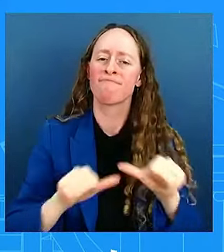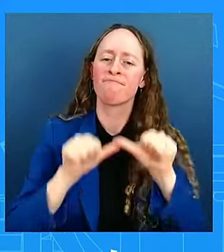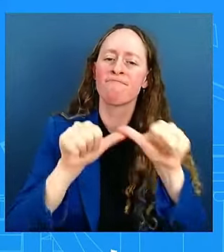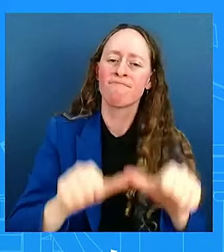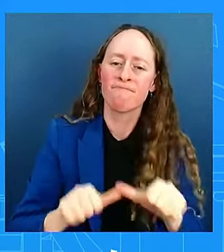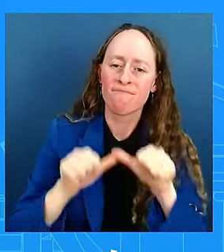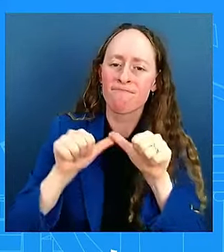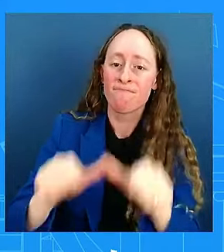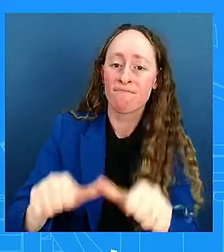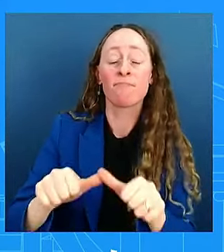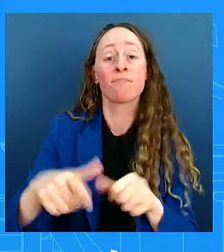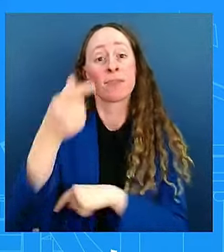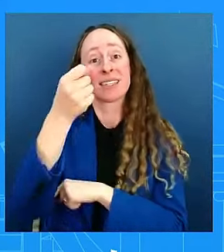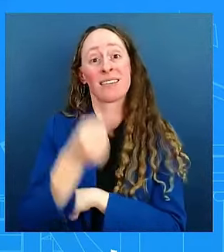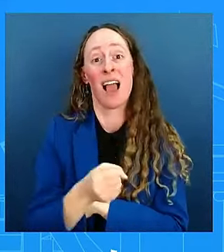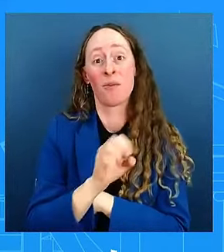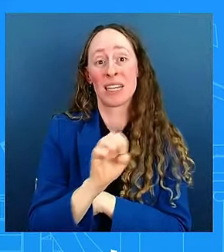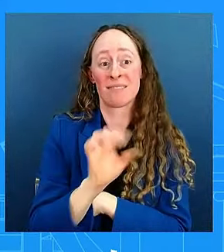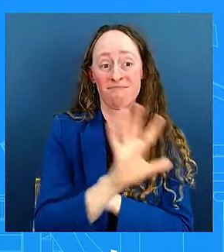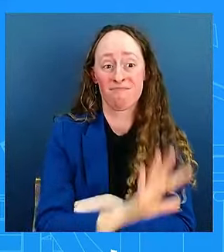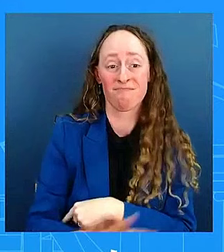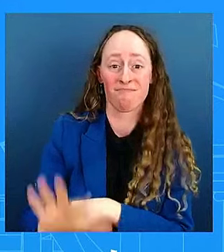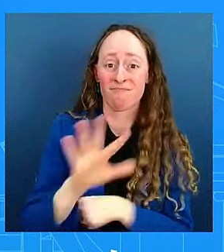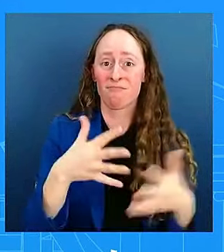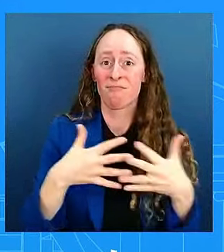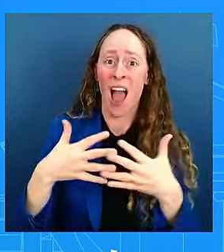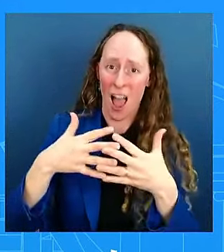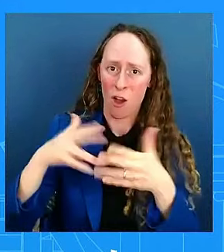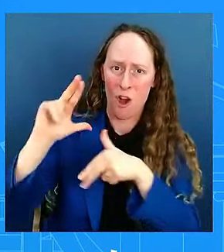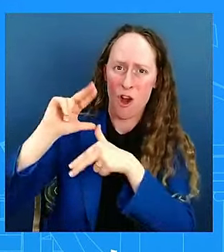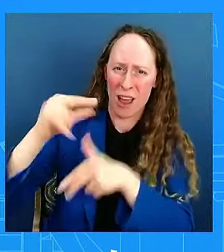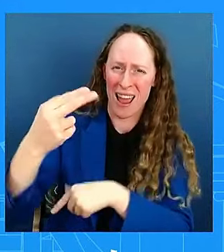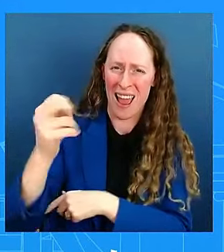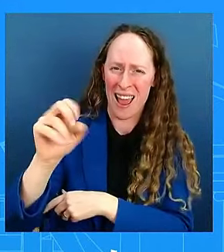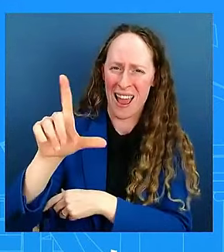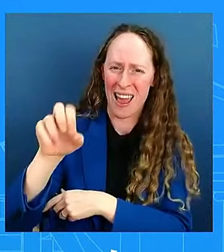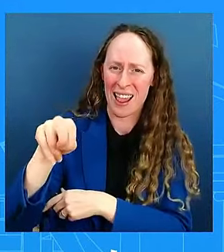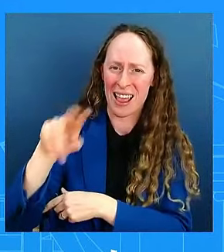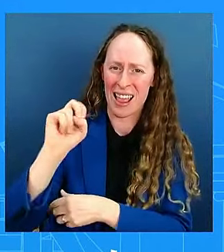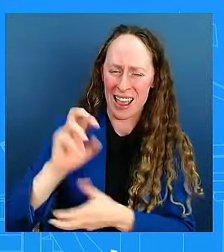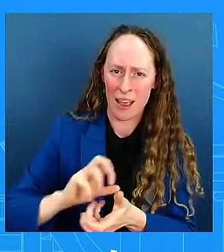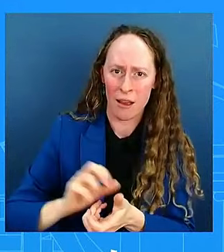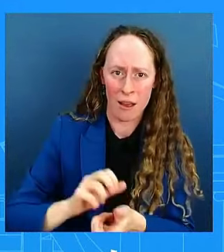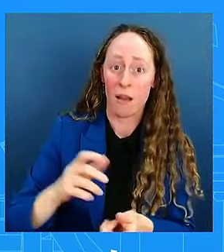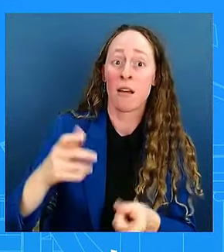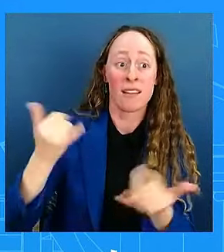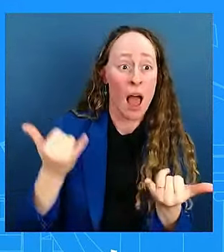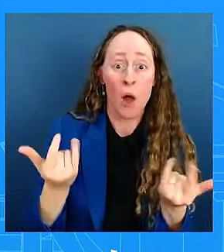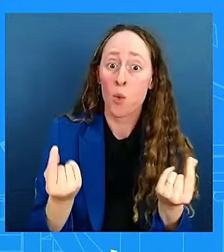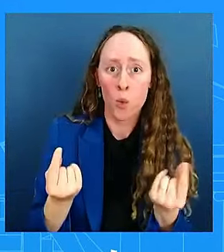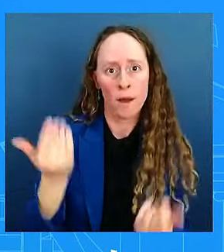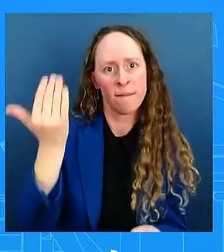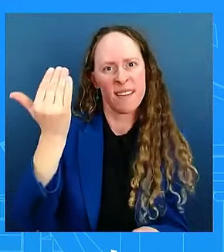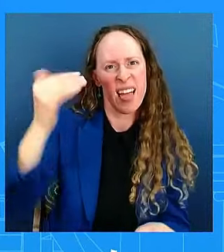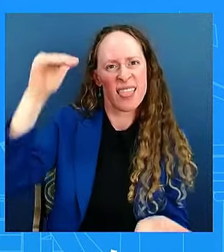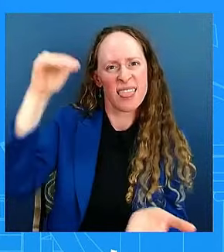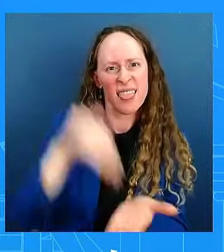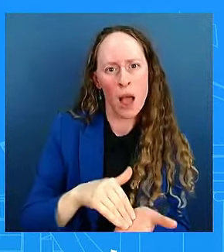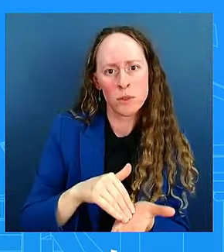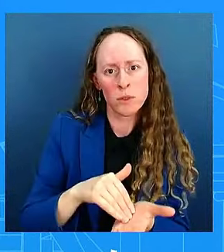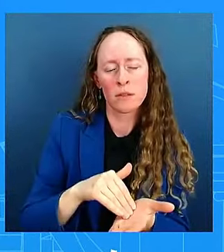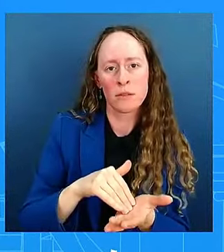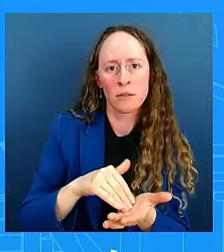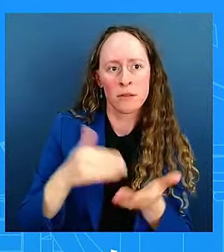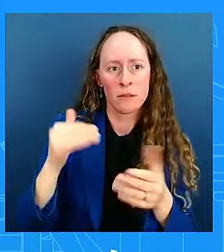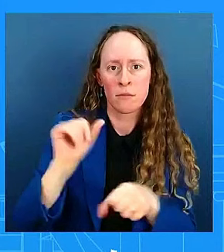pre-positioned 15,000 federal personnel along with critical resources like food, water, and fuel to ensure that communities in the